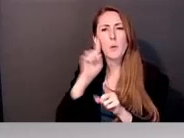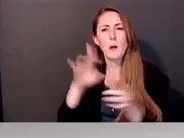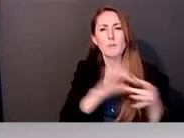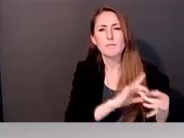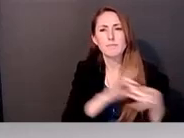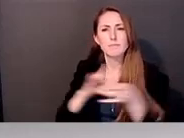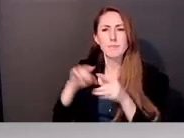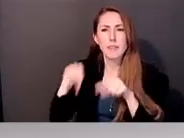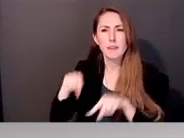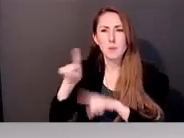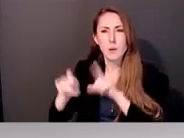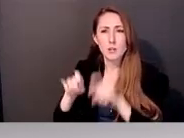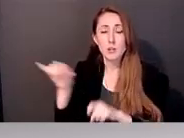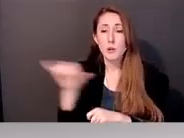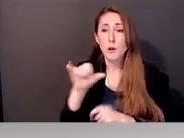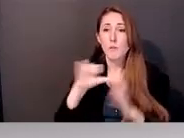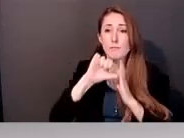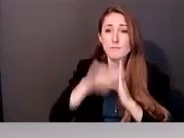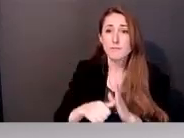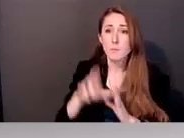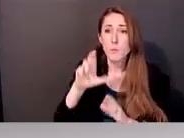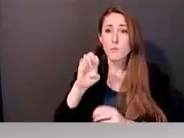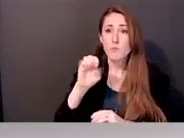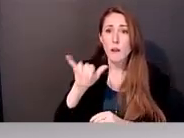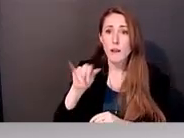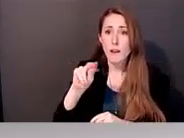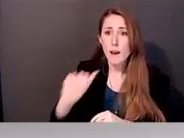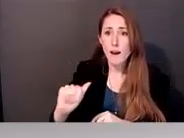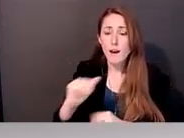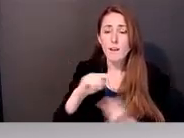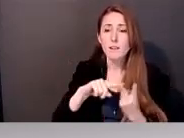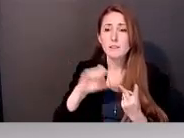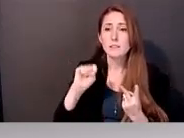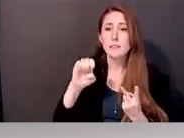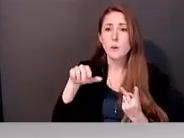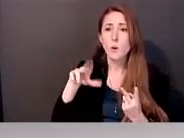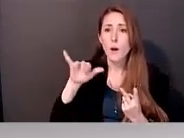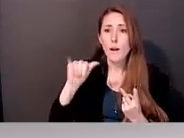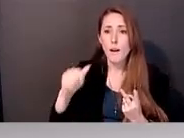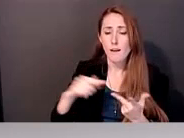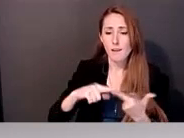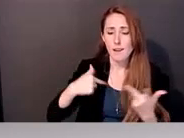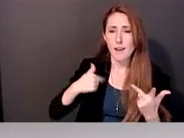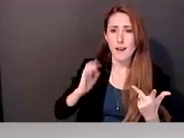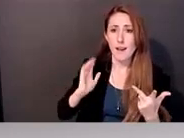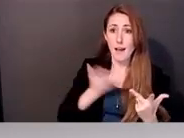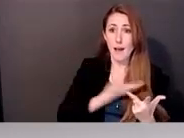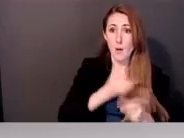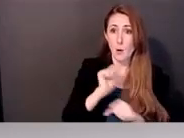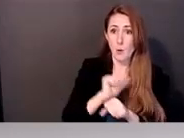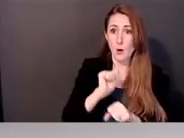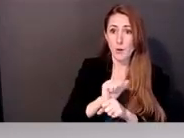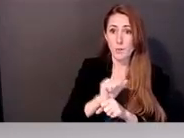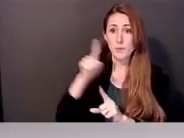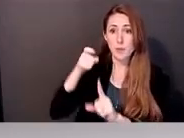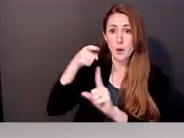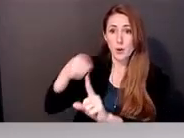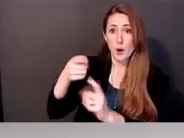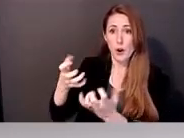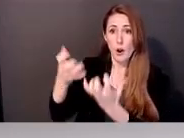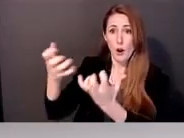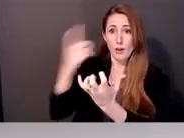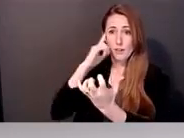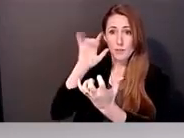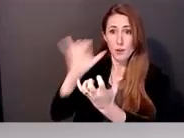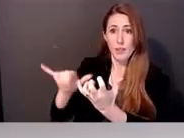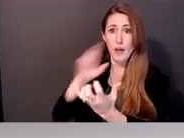around the work that Raina and Sequoia and I are part of is that in re the target audience for that research really was